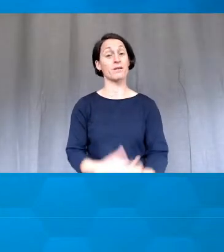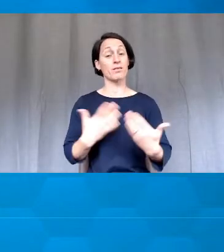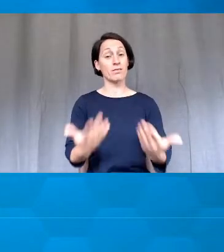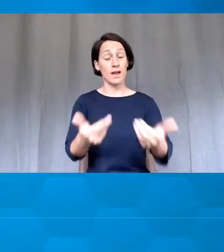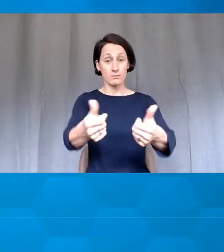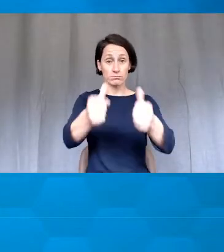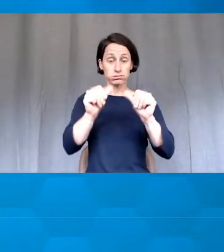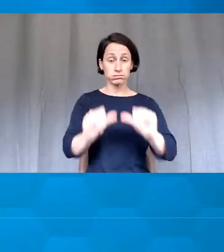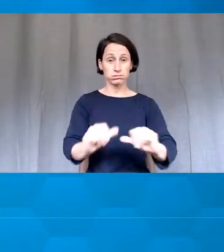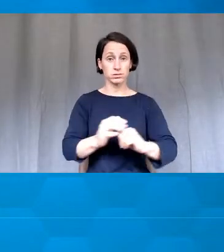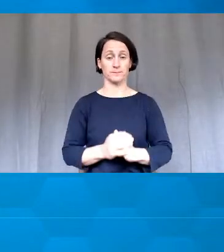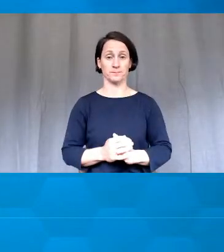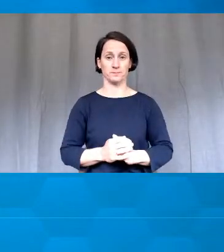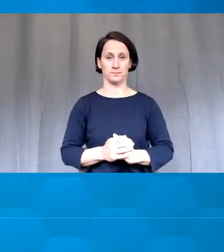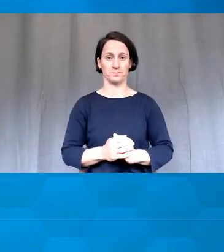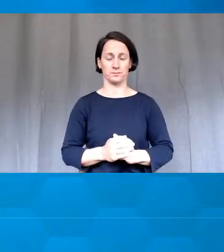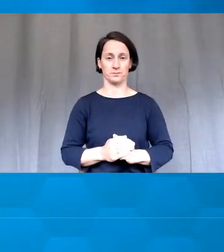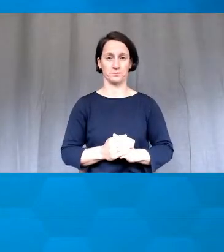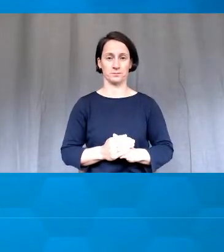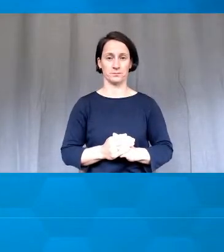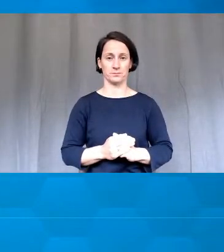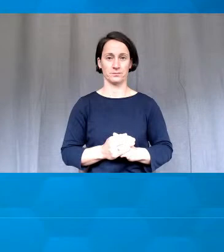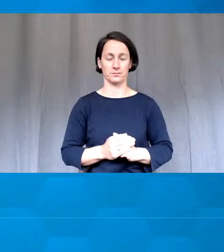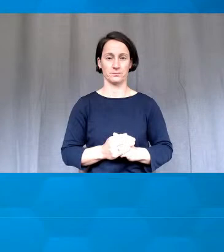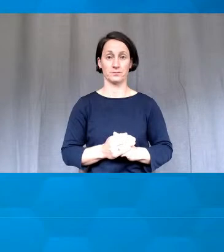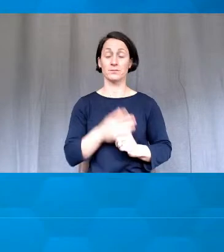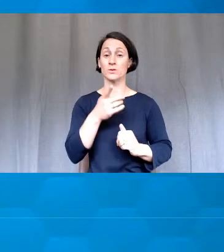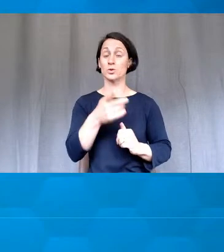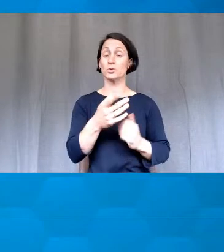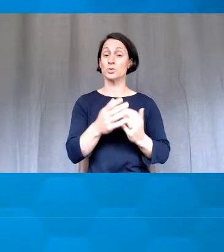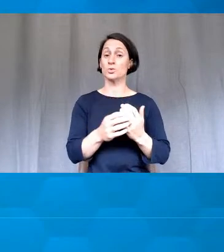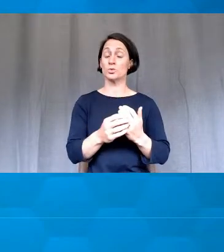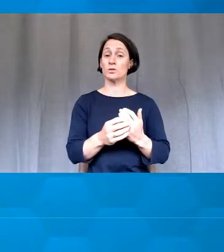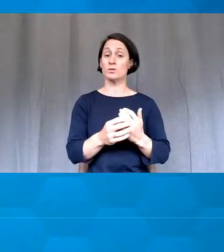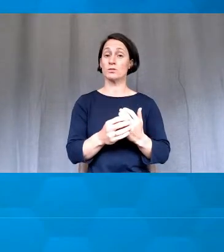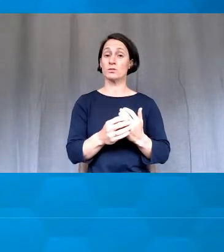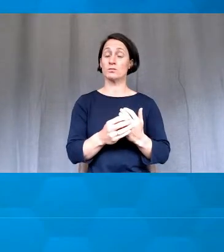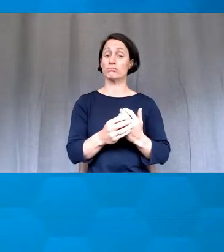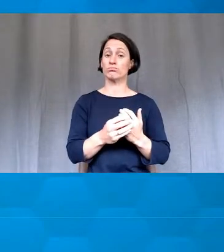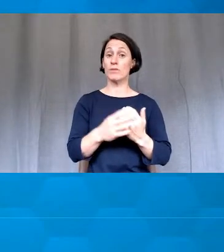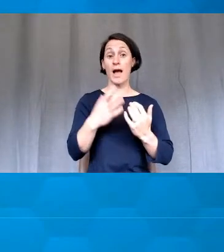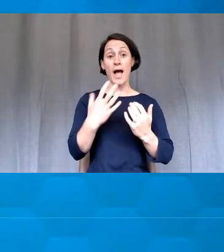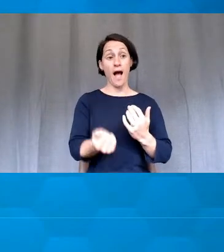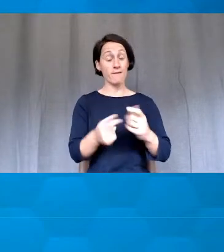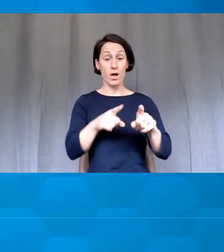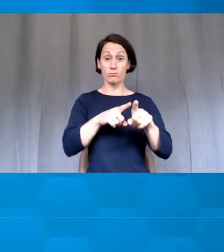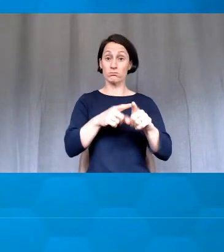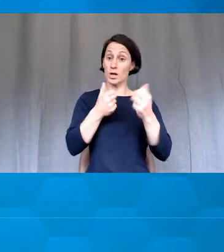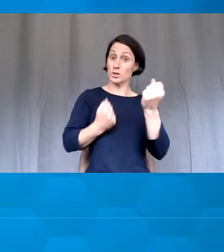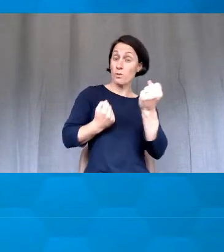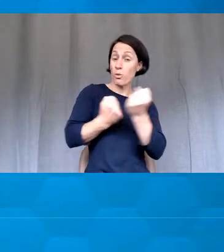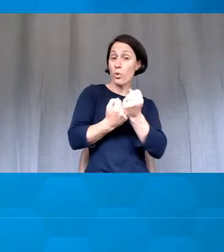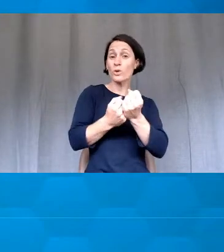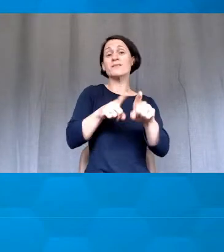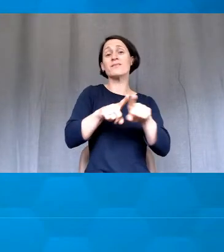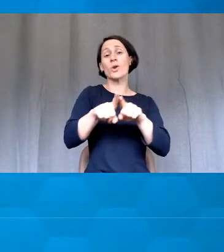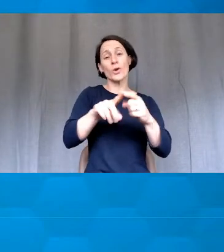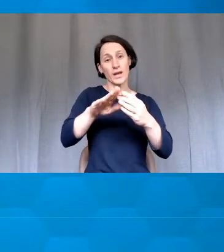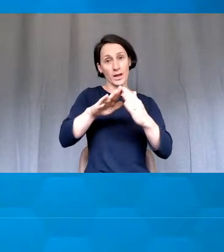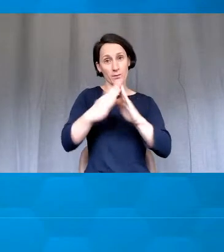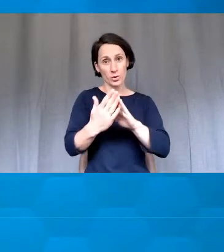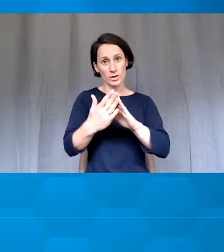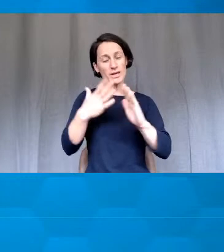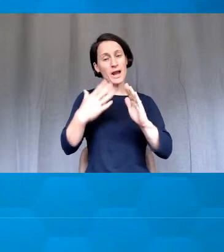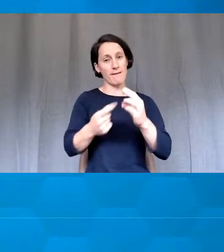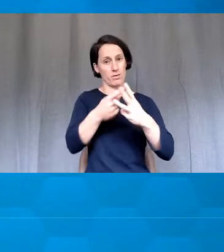we have are to think about to nurture a supportive learning community. There's three questions